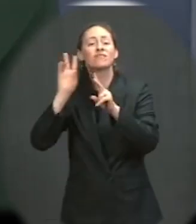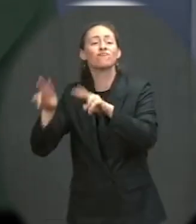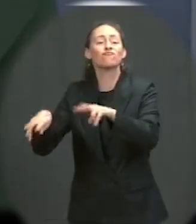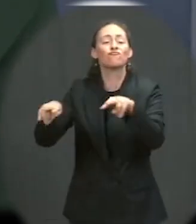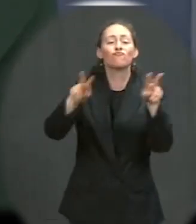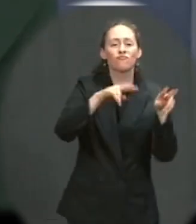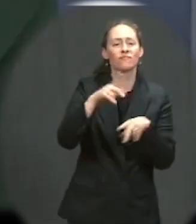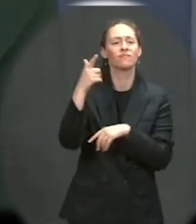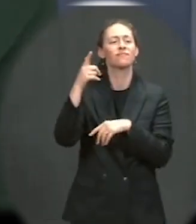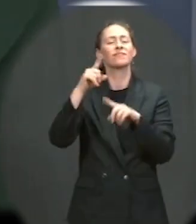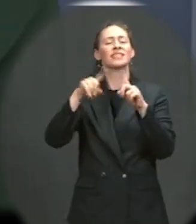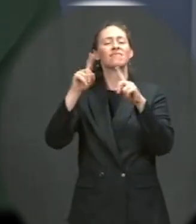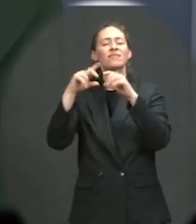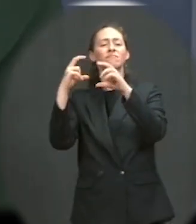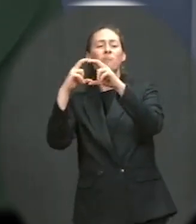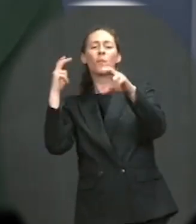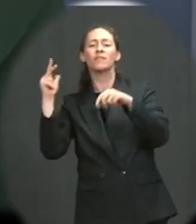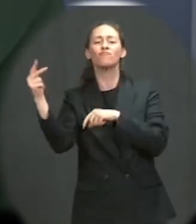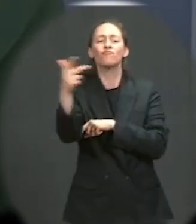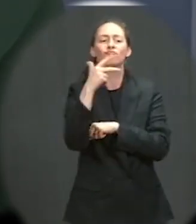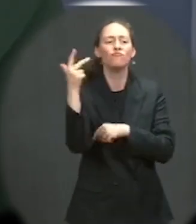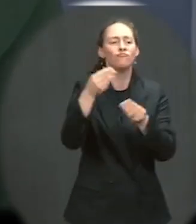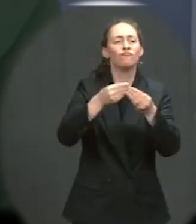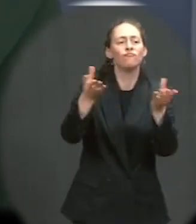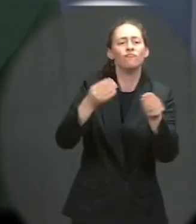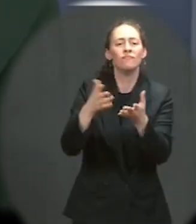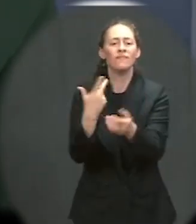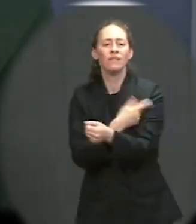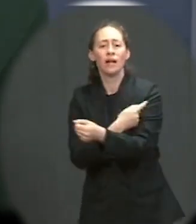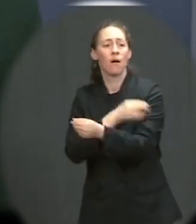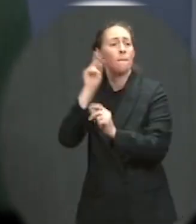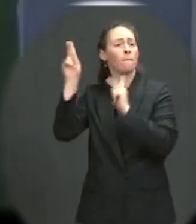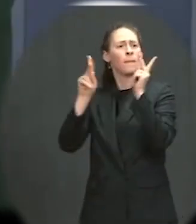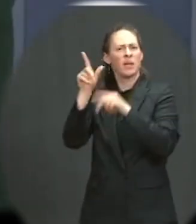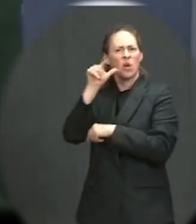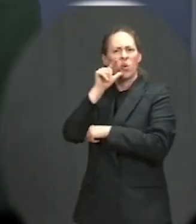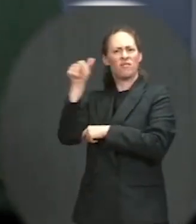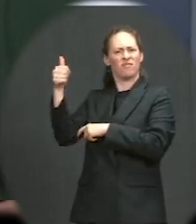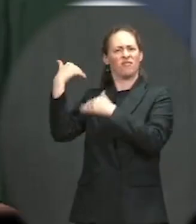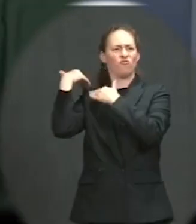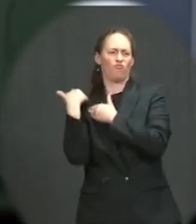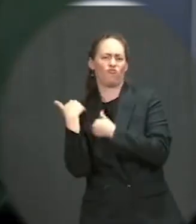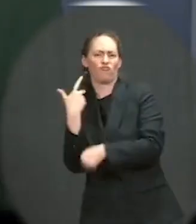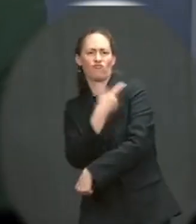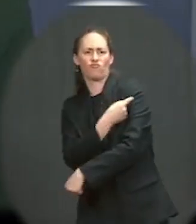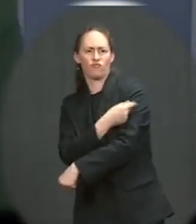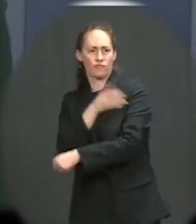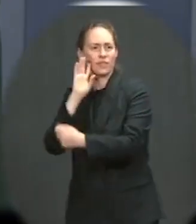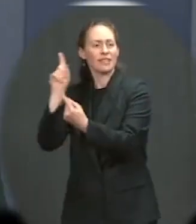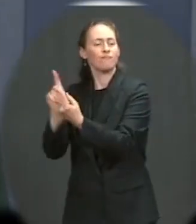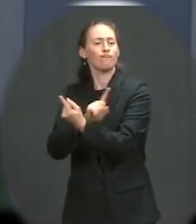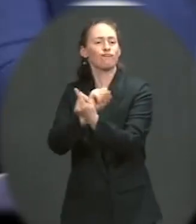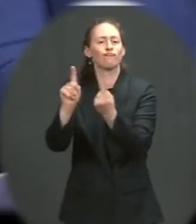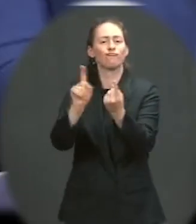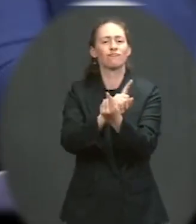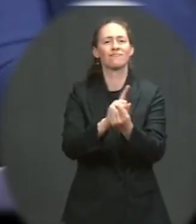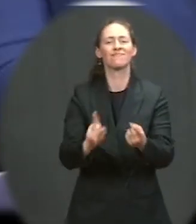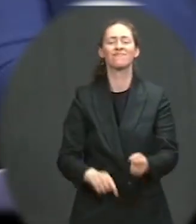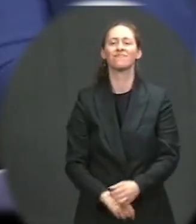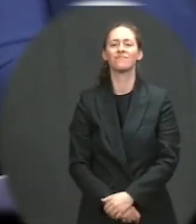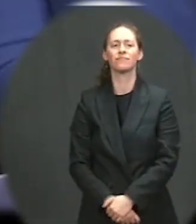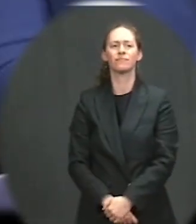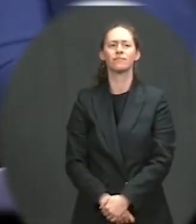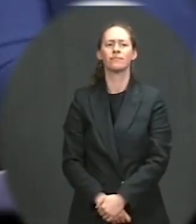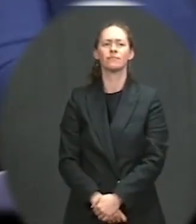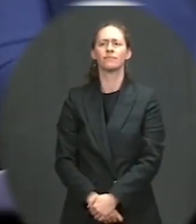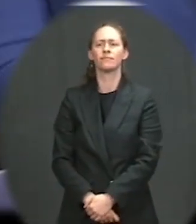boots on the ground working to get people in their communities vaccinated. Alex, why don't you kick us off? Thanks, Jen. First off, the vice president's office just